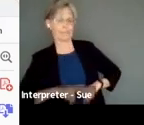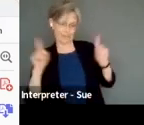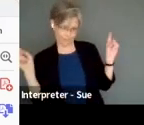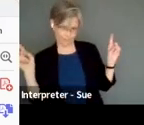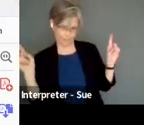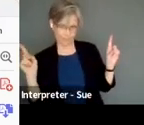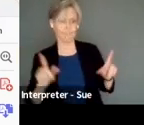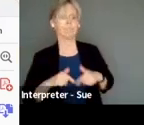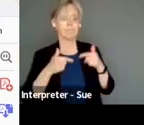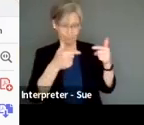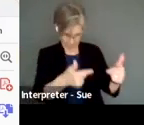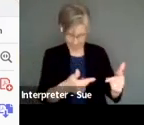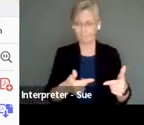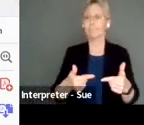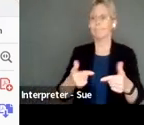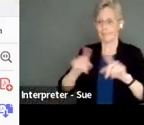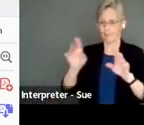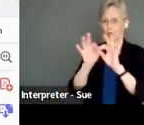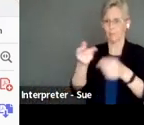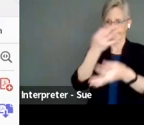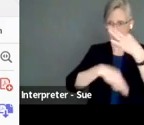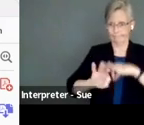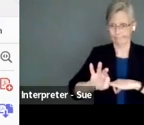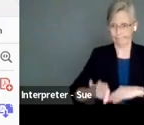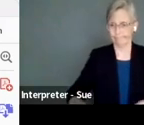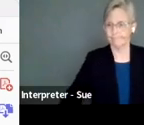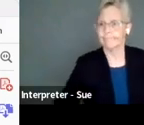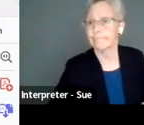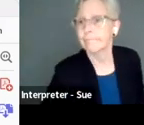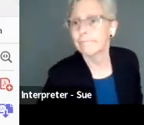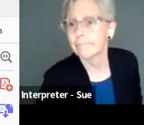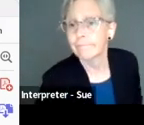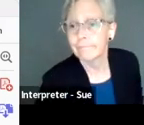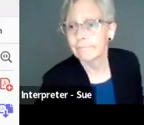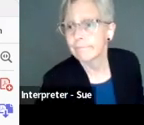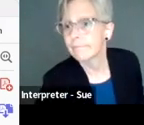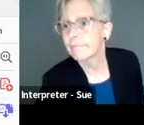worldviews. Nobody's on the call, so I will not pause for questions. Anything you want to add to that, Holly?